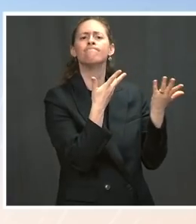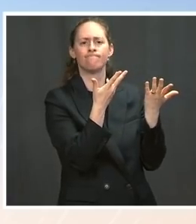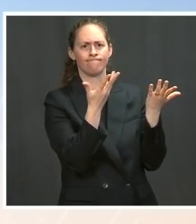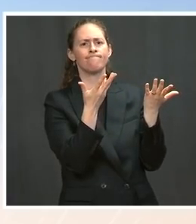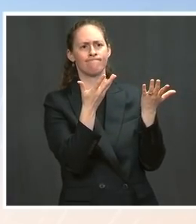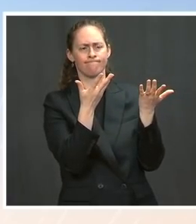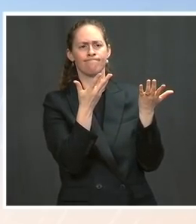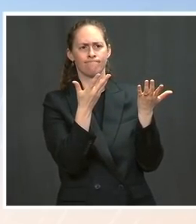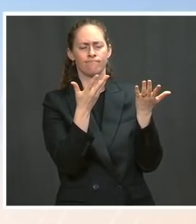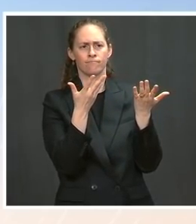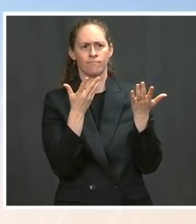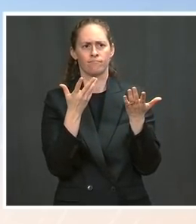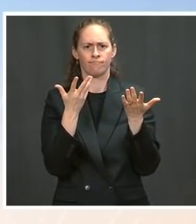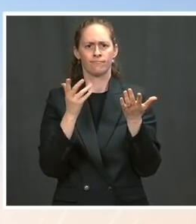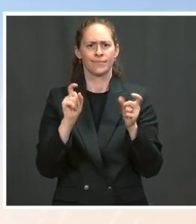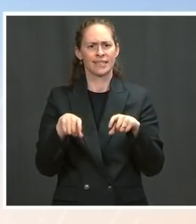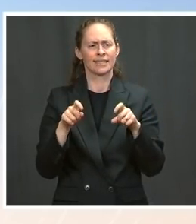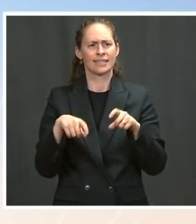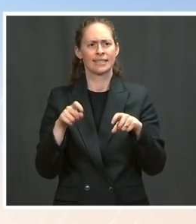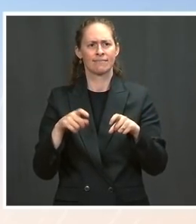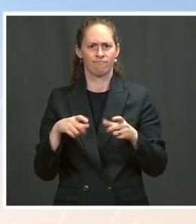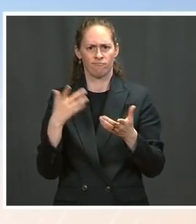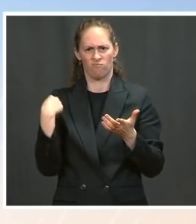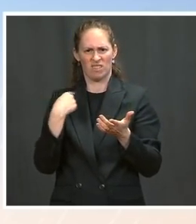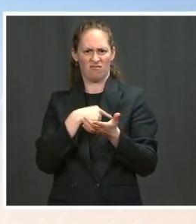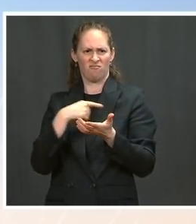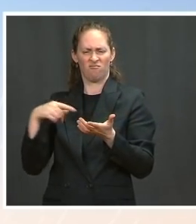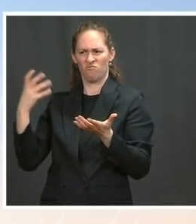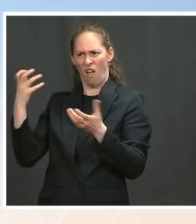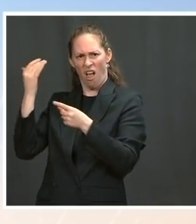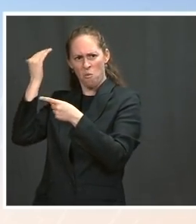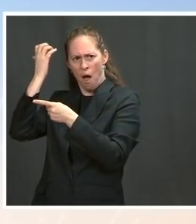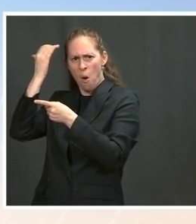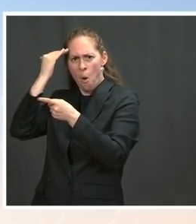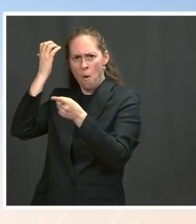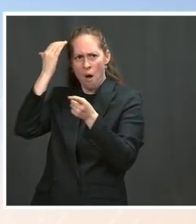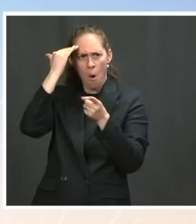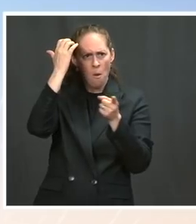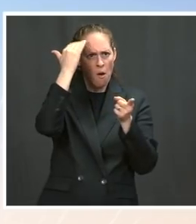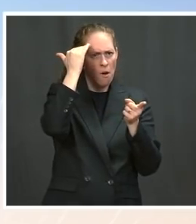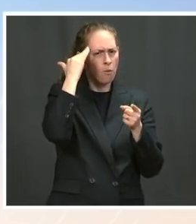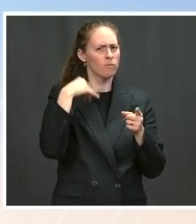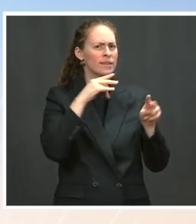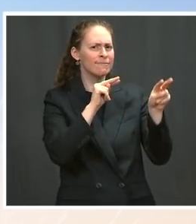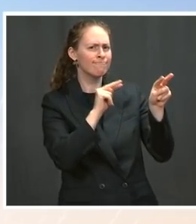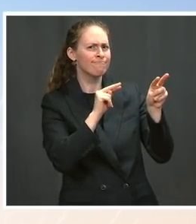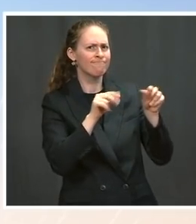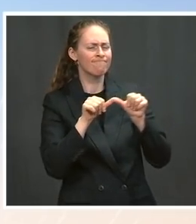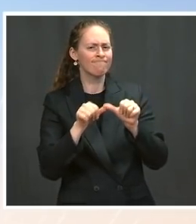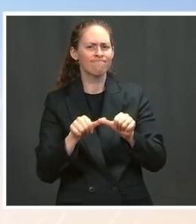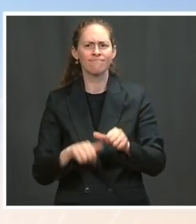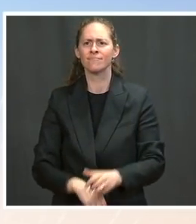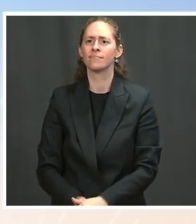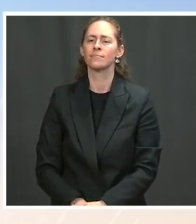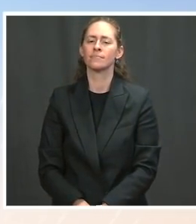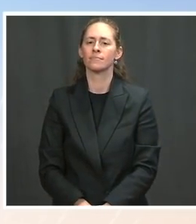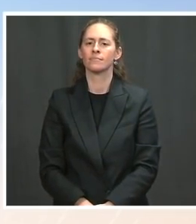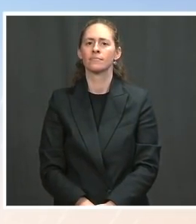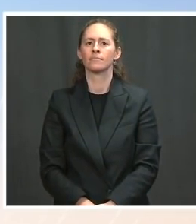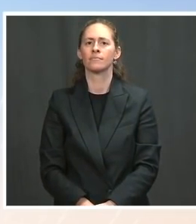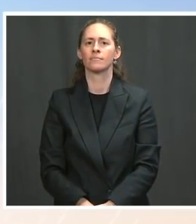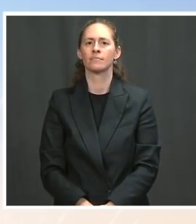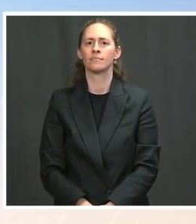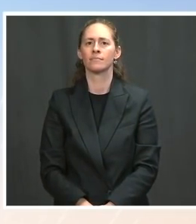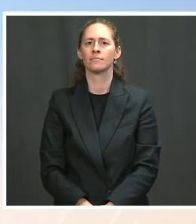everybody has called for, and we look forward to that happening. The Why hasn't the President spoken with President Xi about the origins of the coronavirus yet?